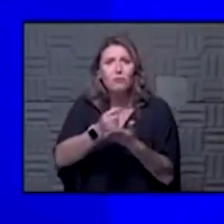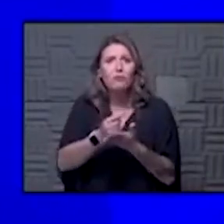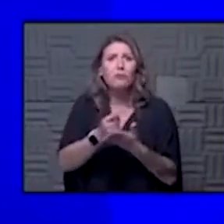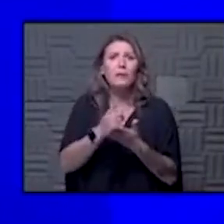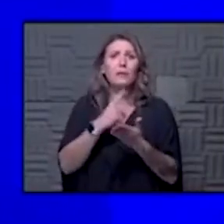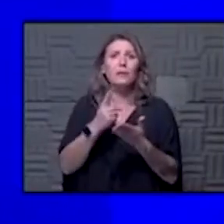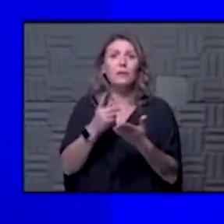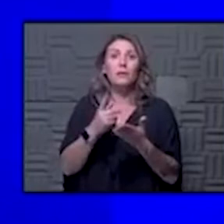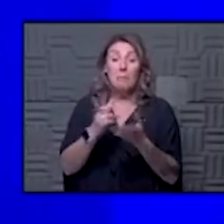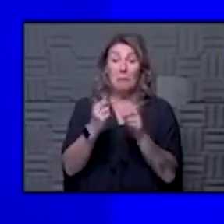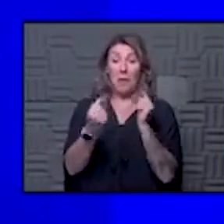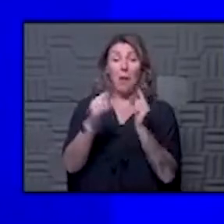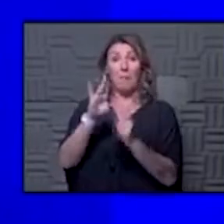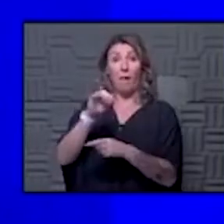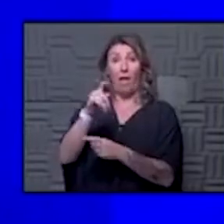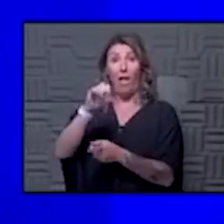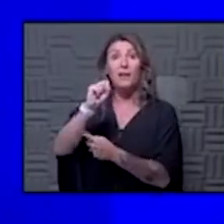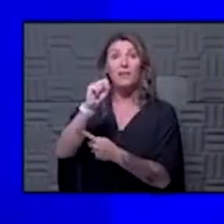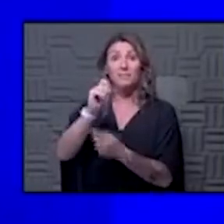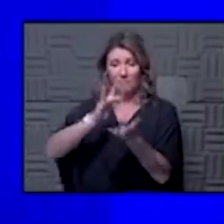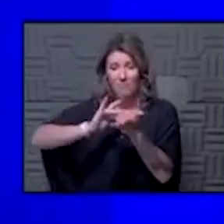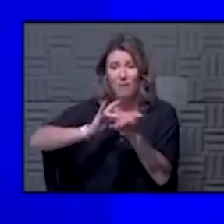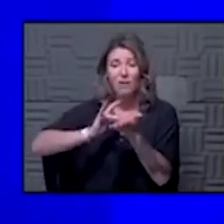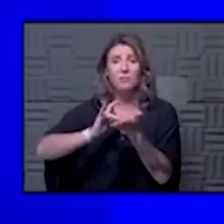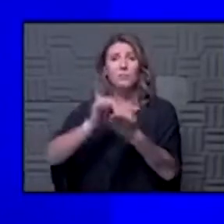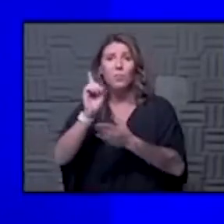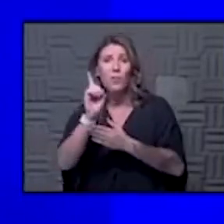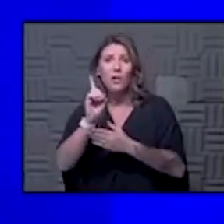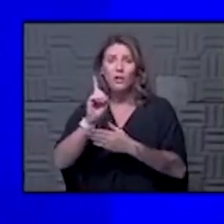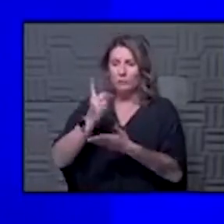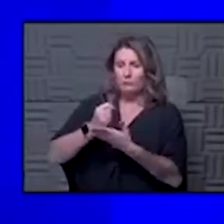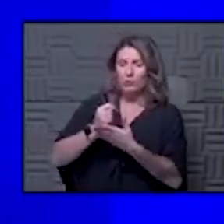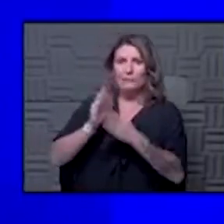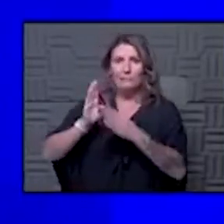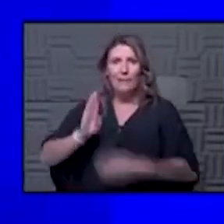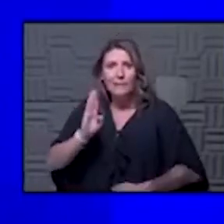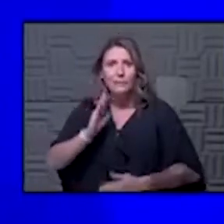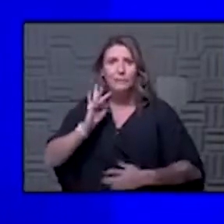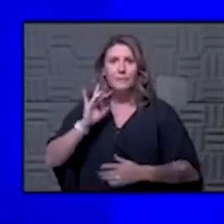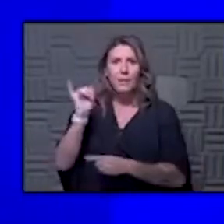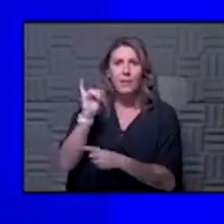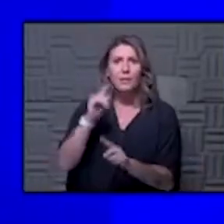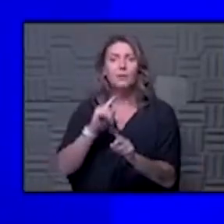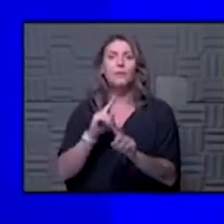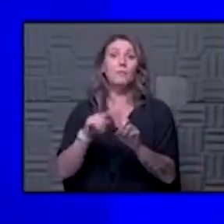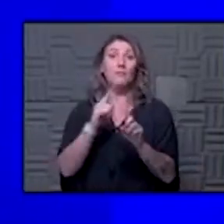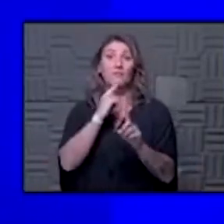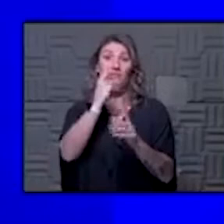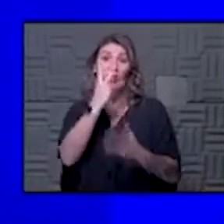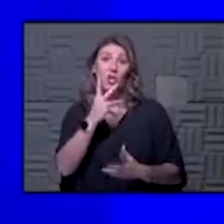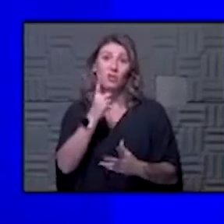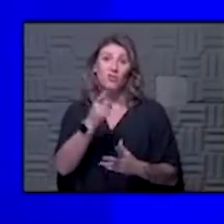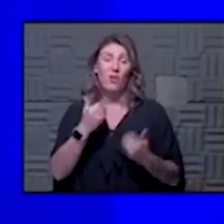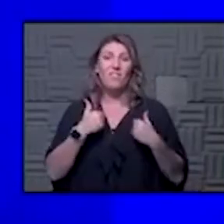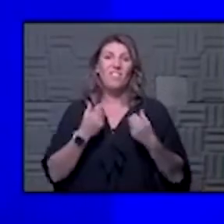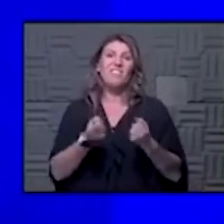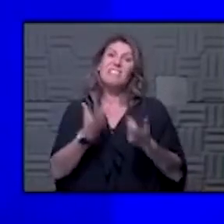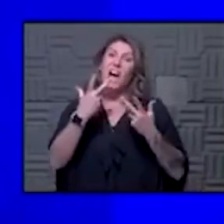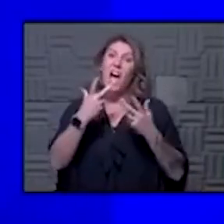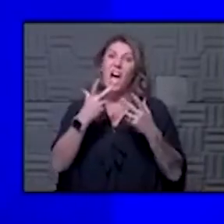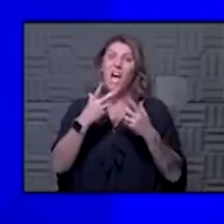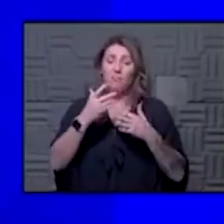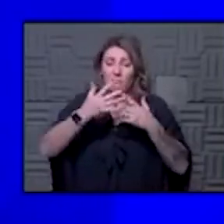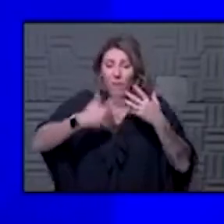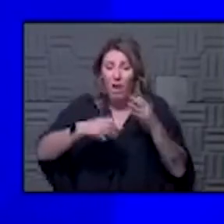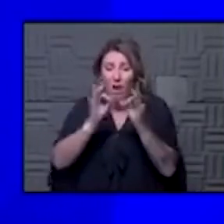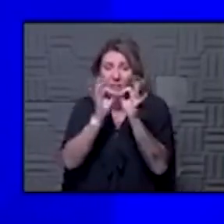get the antibiotics to where they need to go to treat that bacterial infection because we also know unfortunately you have a lot of blood clotting small